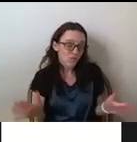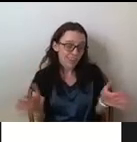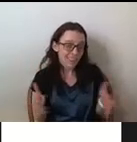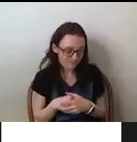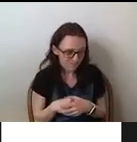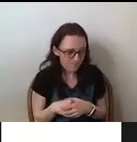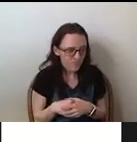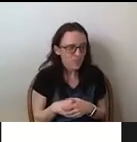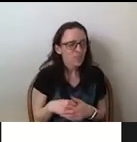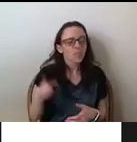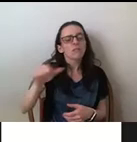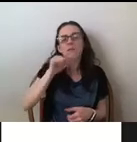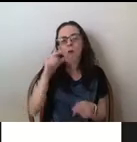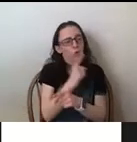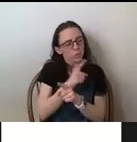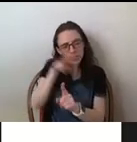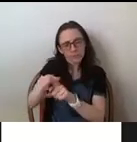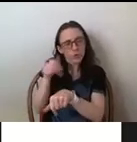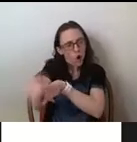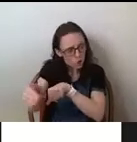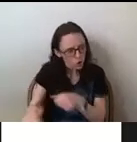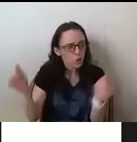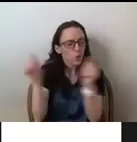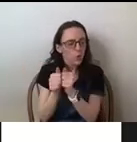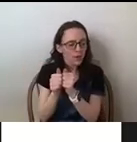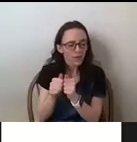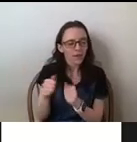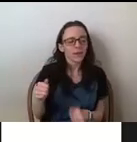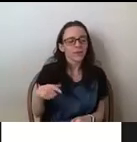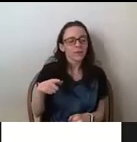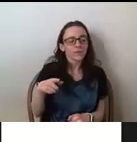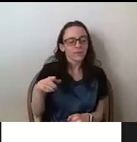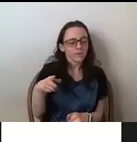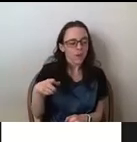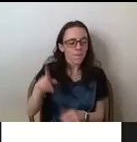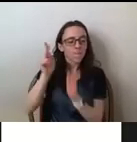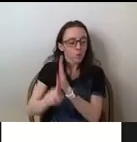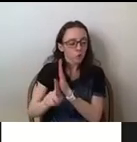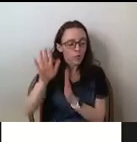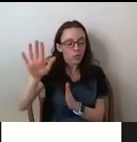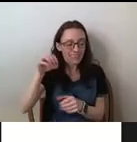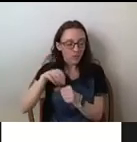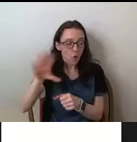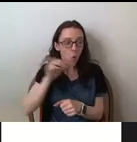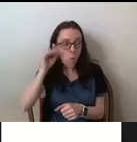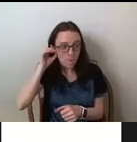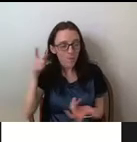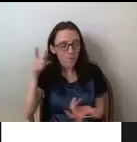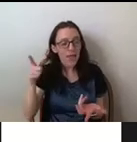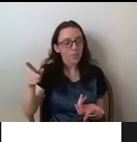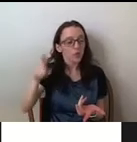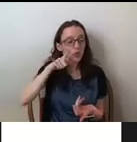charged for drug dealing operations and the policeman finally first their way into her home and killed her without even having to advocate for herself.